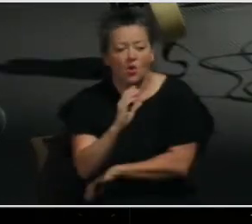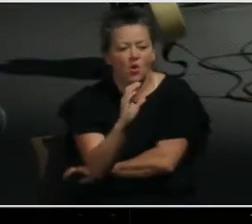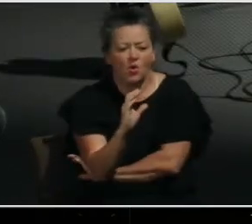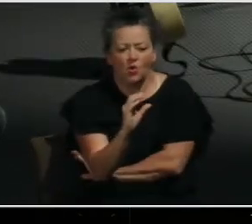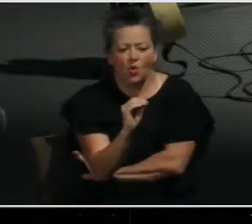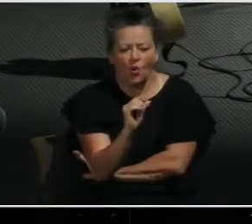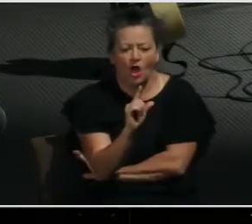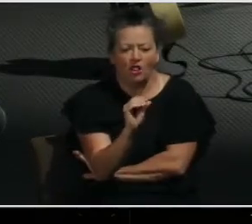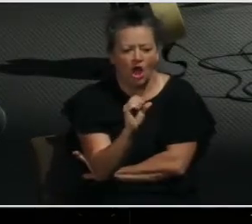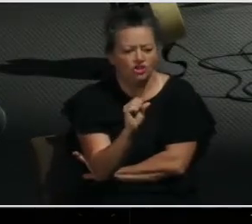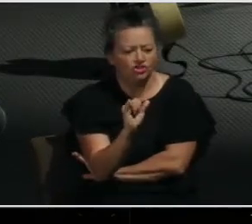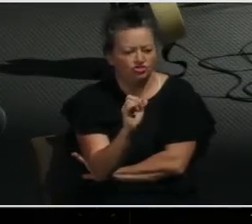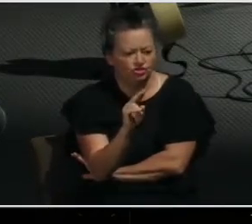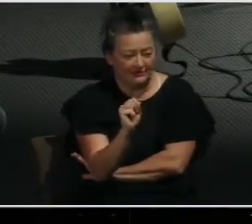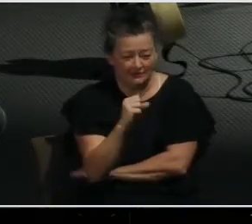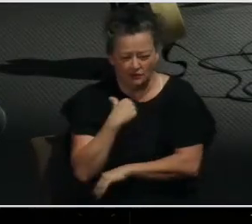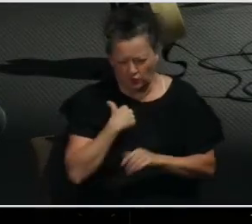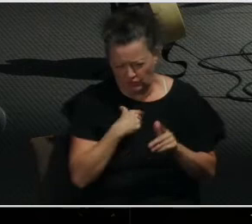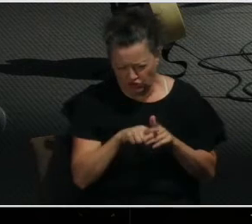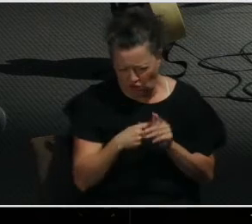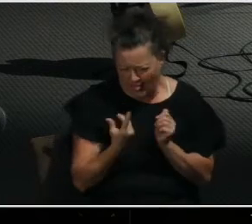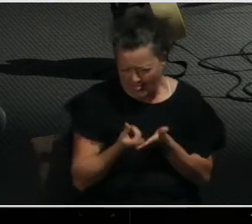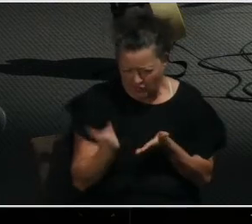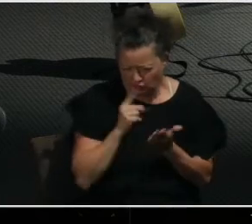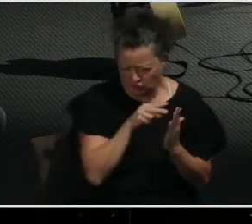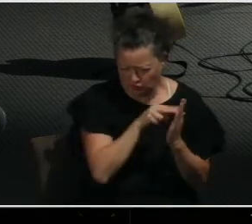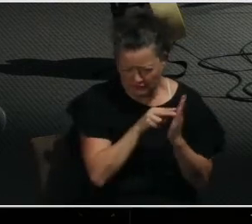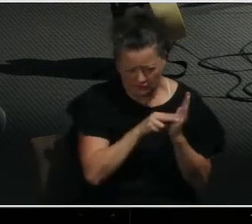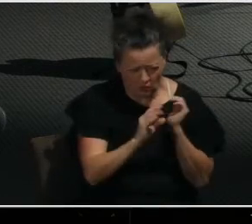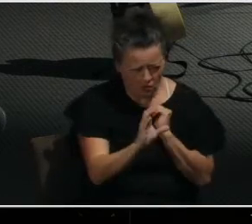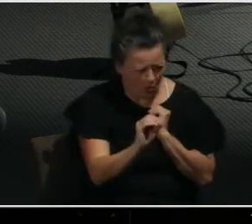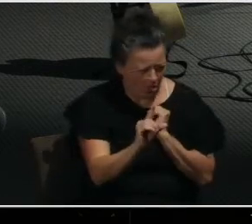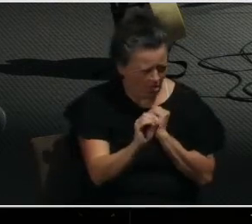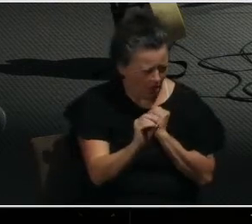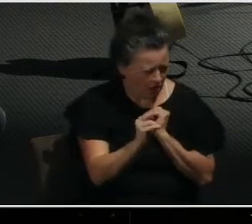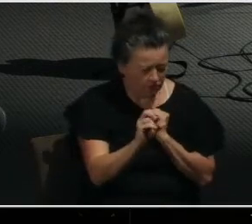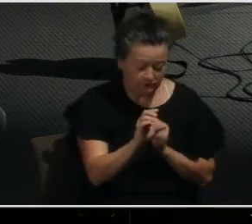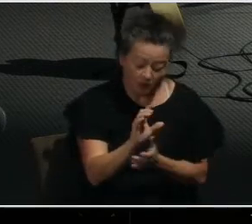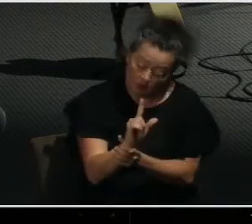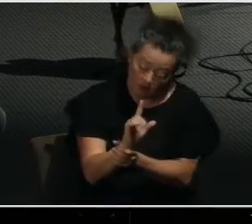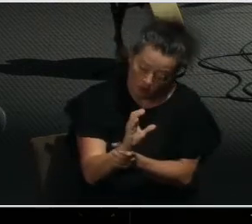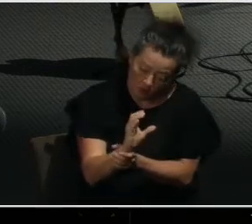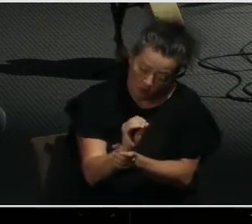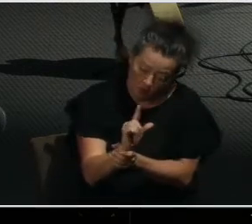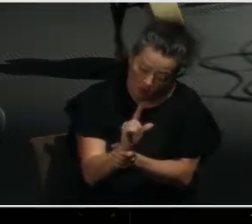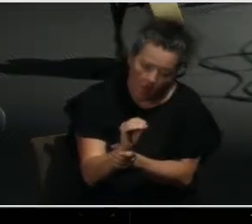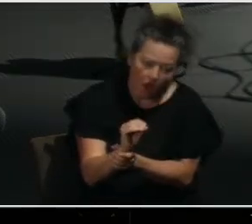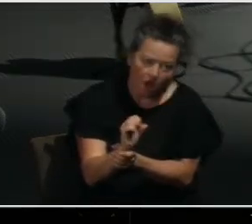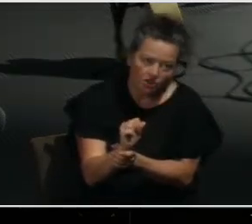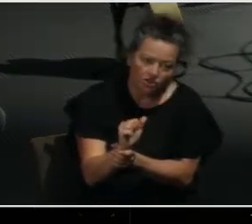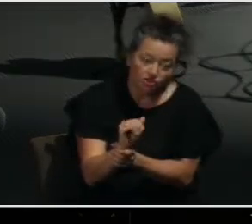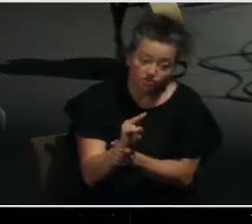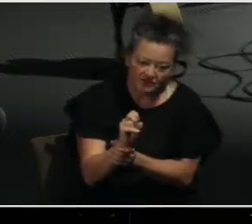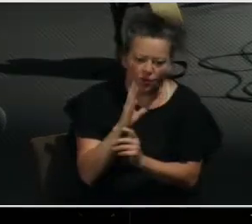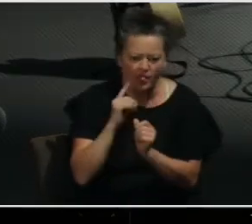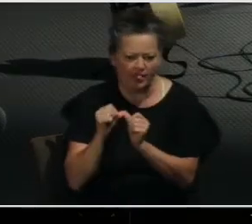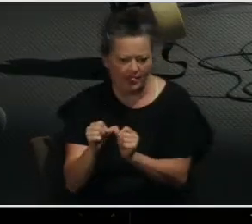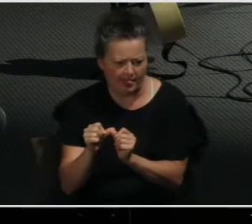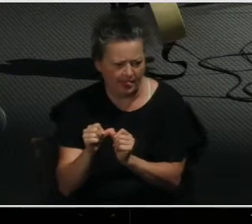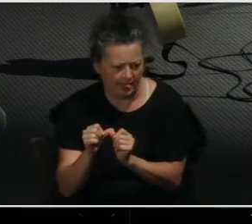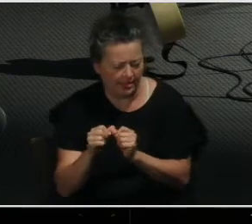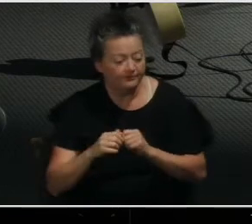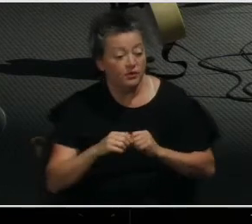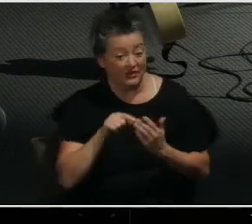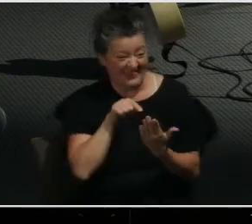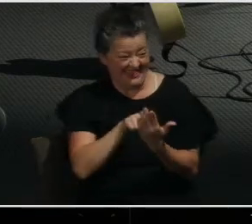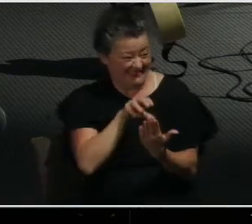to the Colossians that we started last week. And we're going to look at what to ask for from God for others and